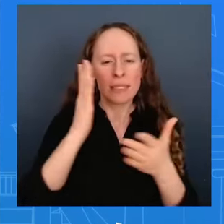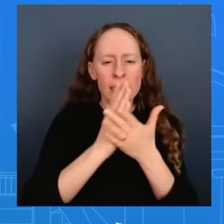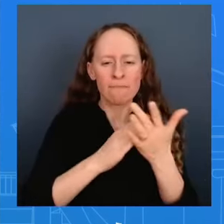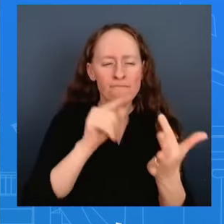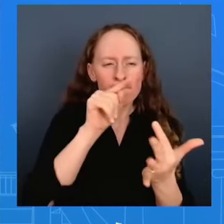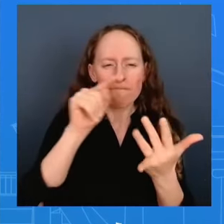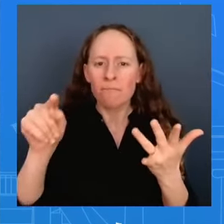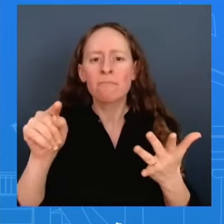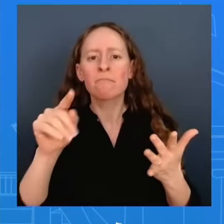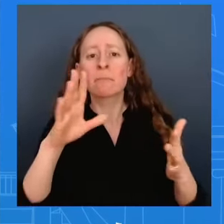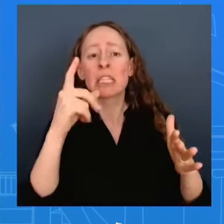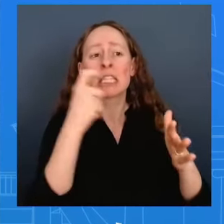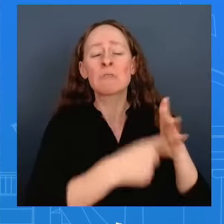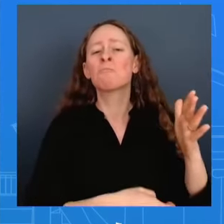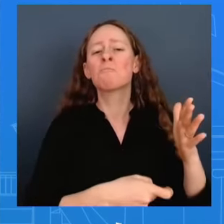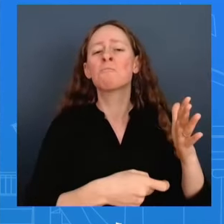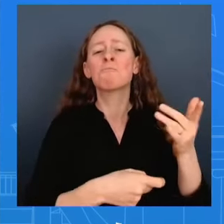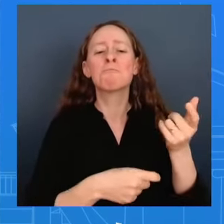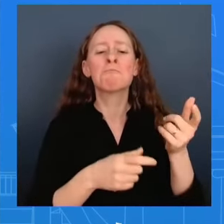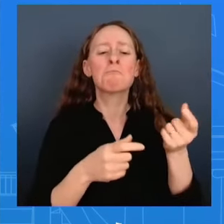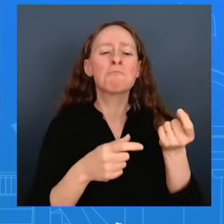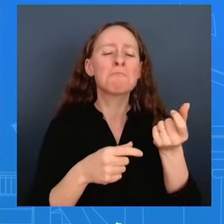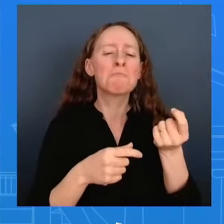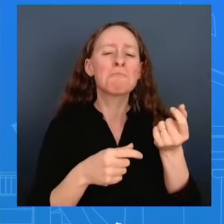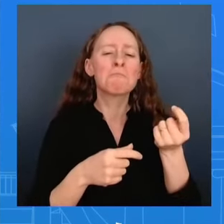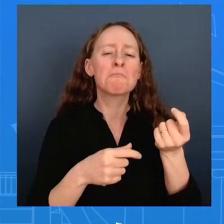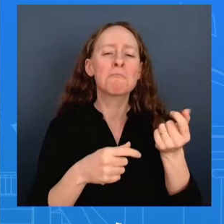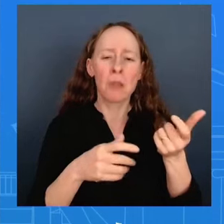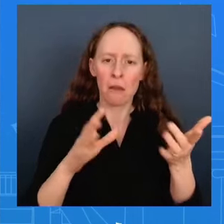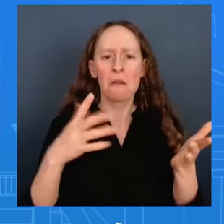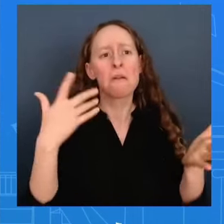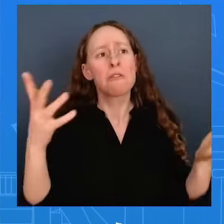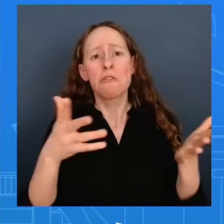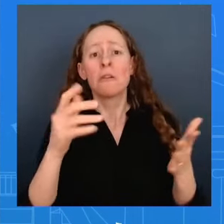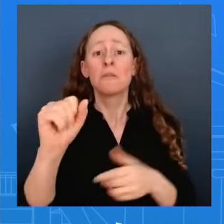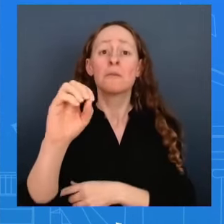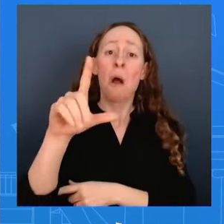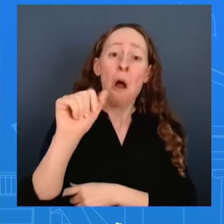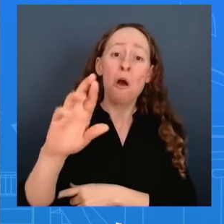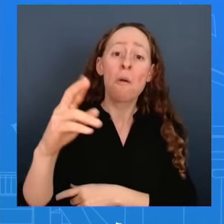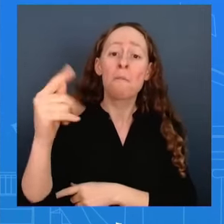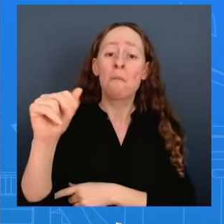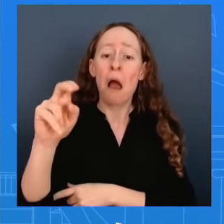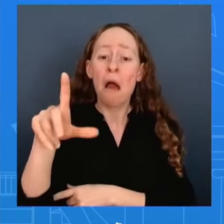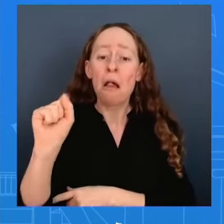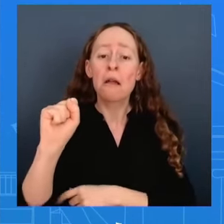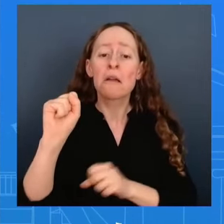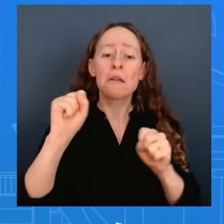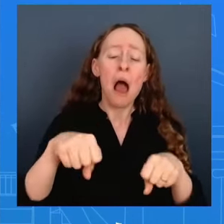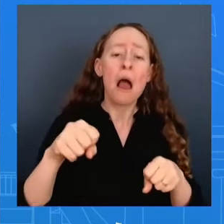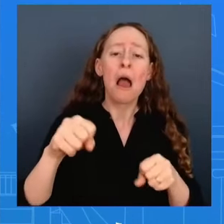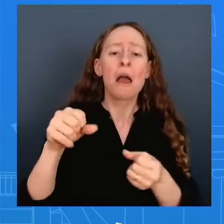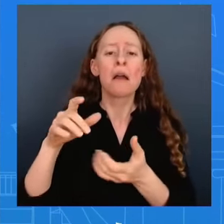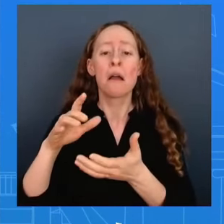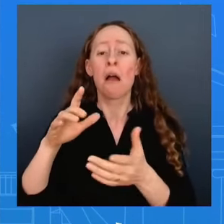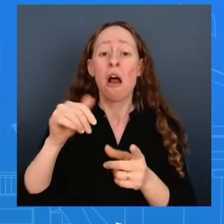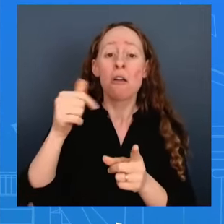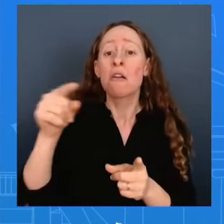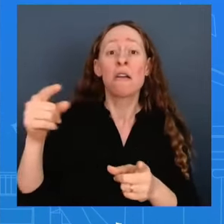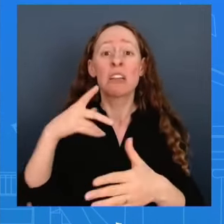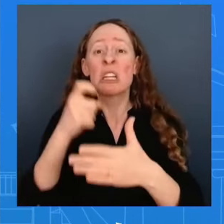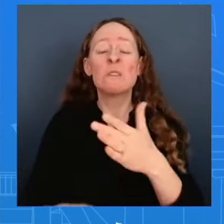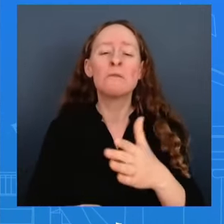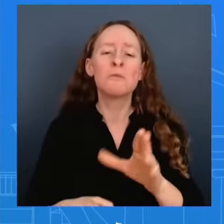solar and clean manufacturers to purchase equipment while diversifying their suppliers next week i